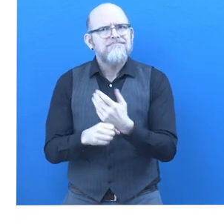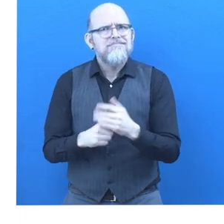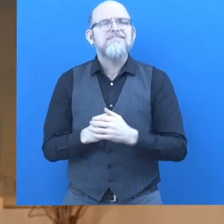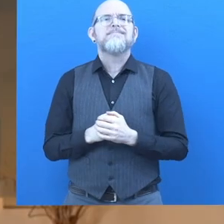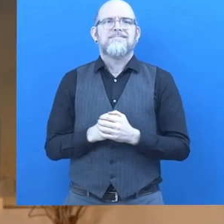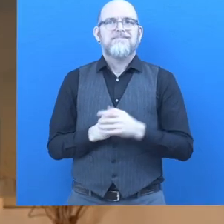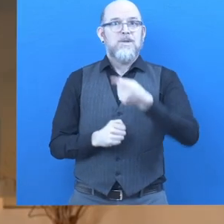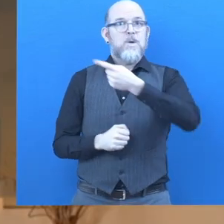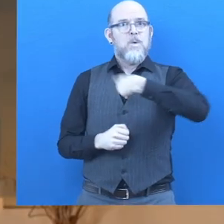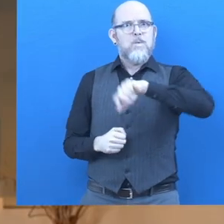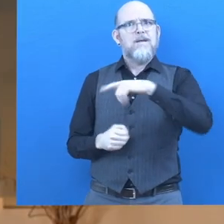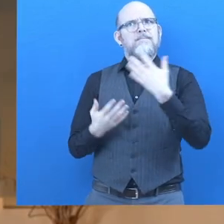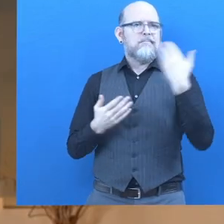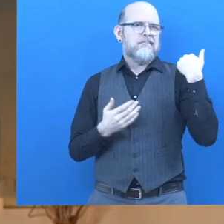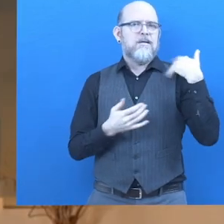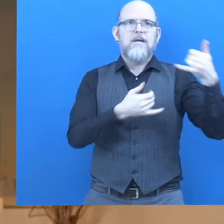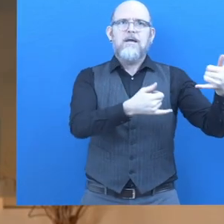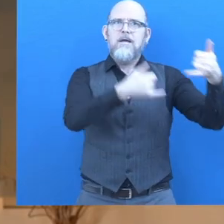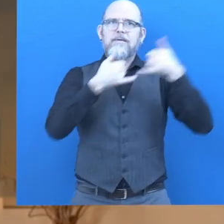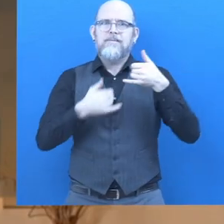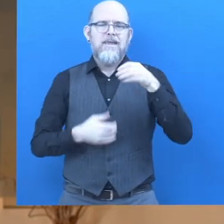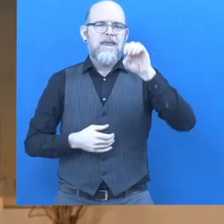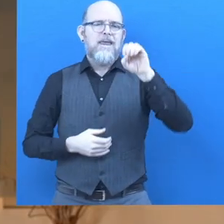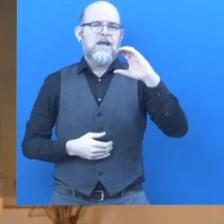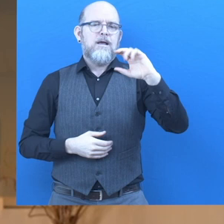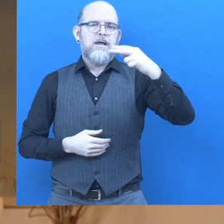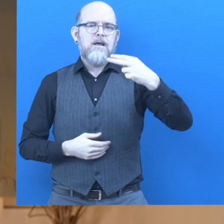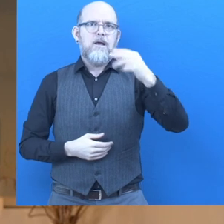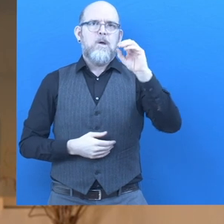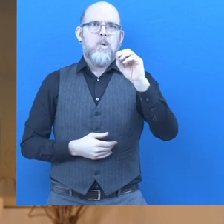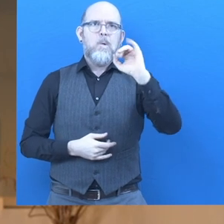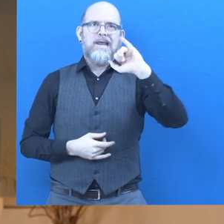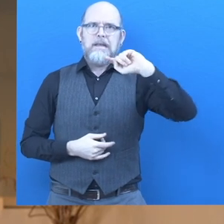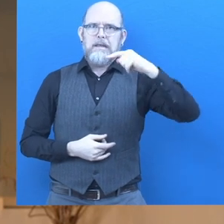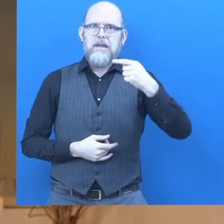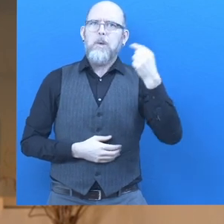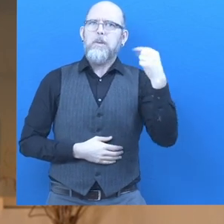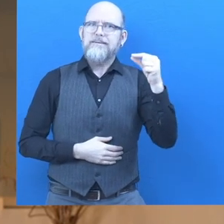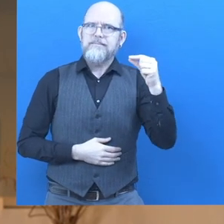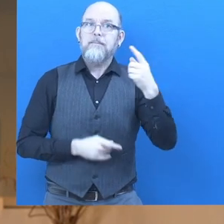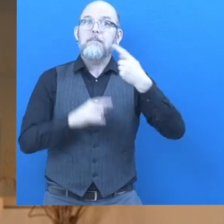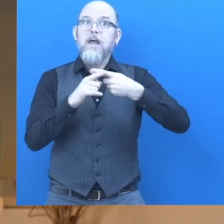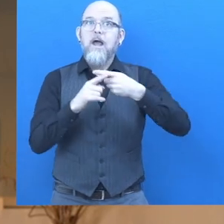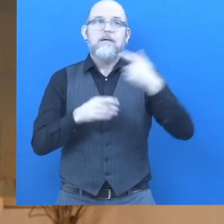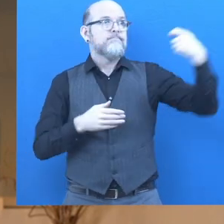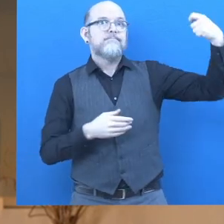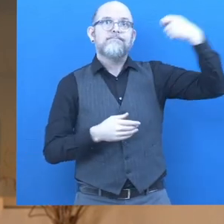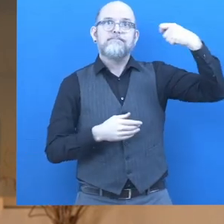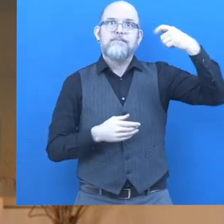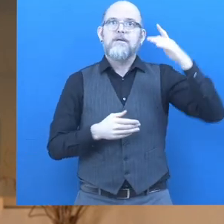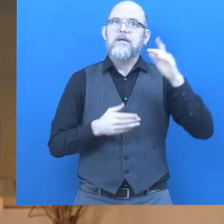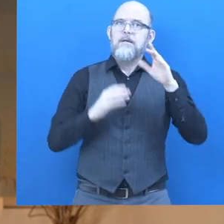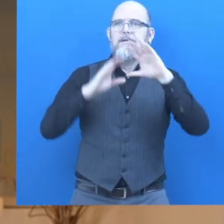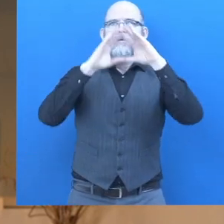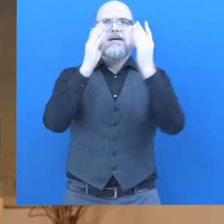We have received an award from Echoing Green and financial support from the United States